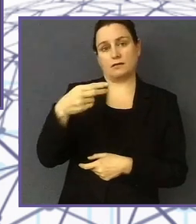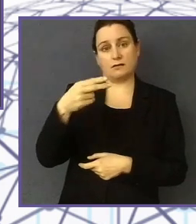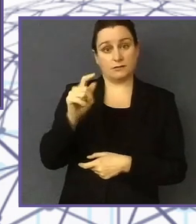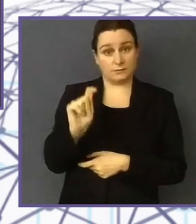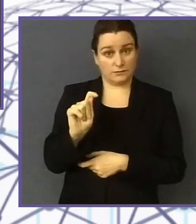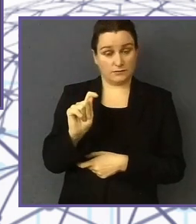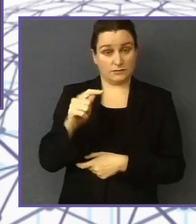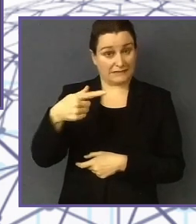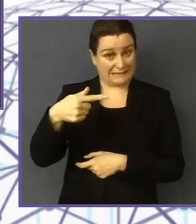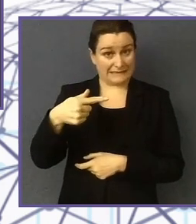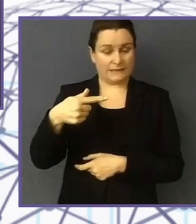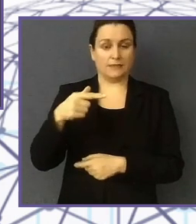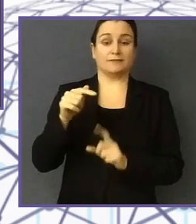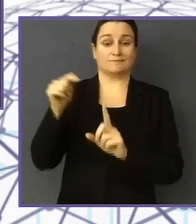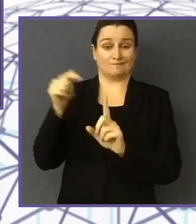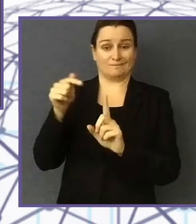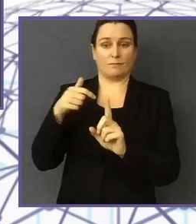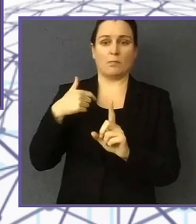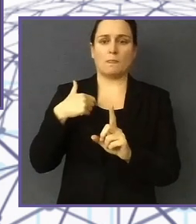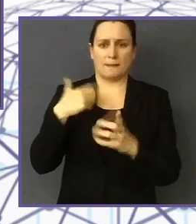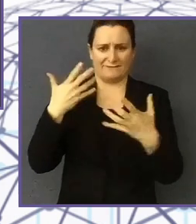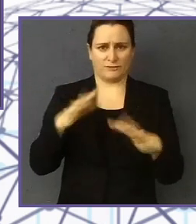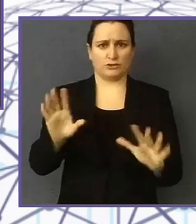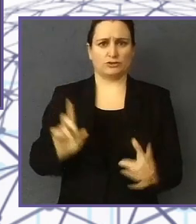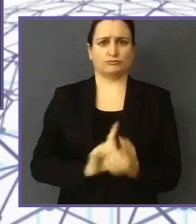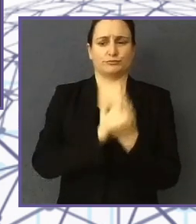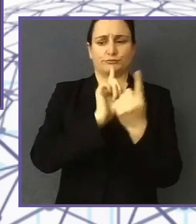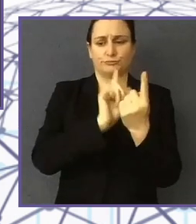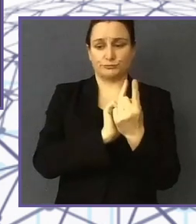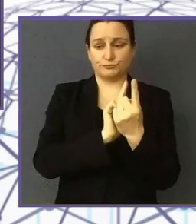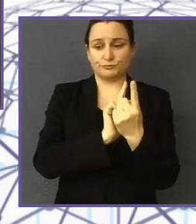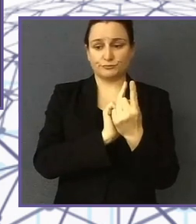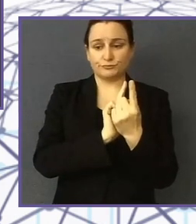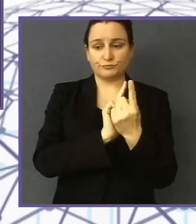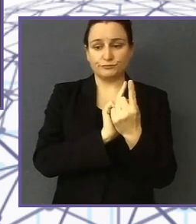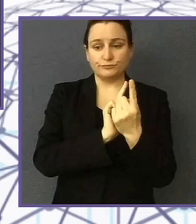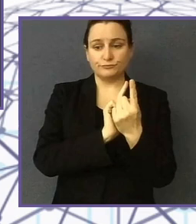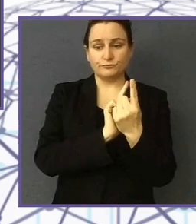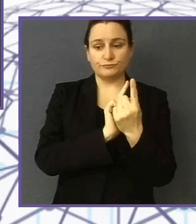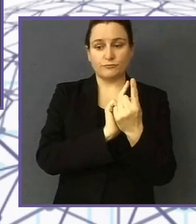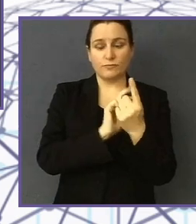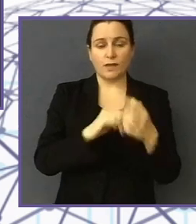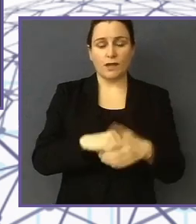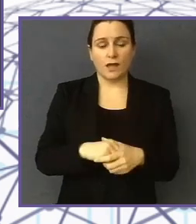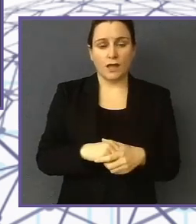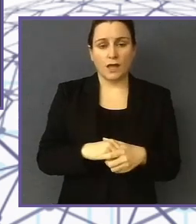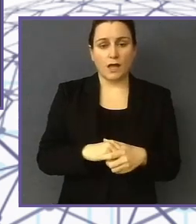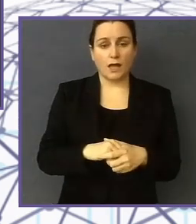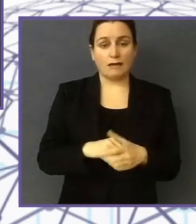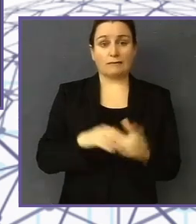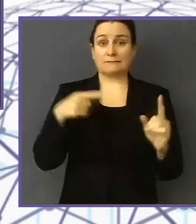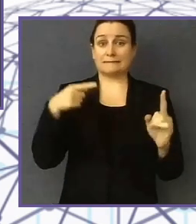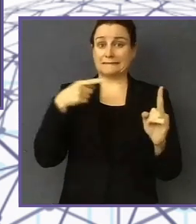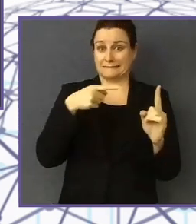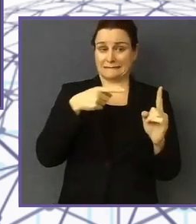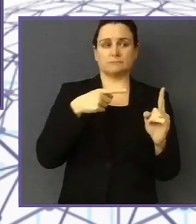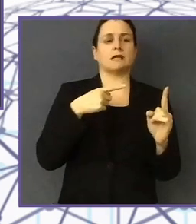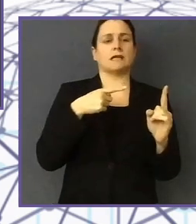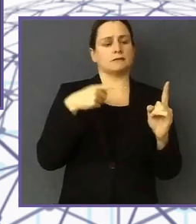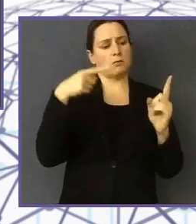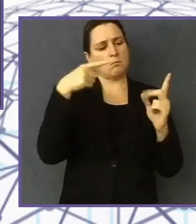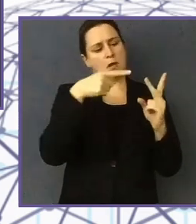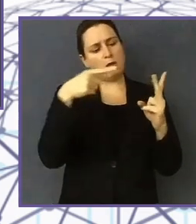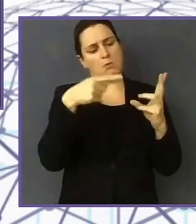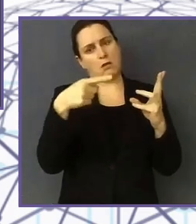doubt about that. There are, like Bratt, there are a number of excellent innovations globally